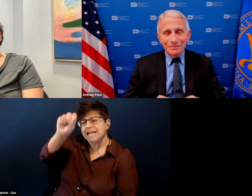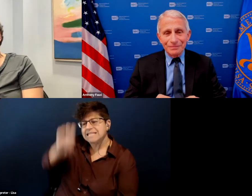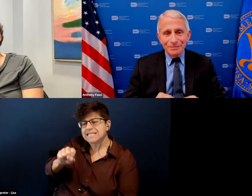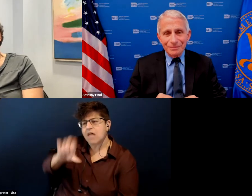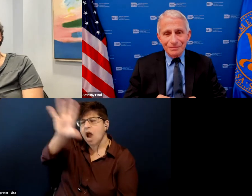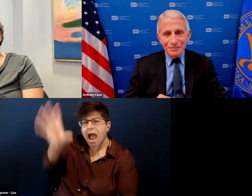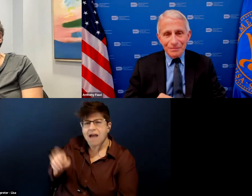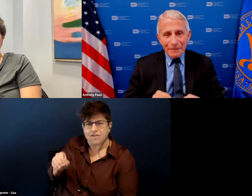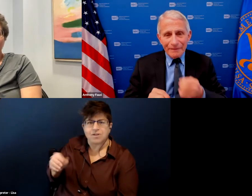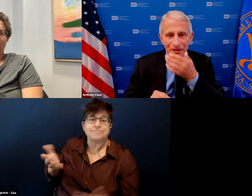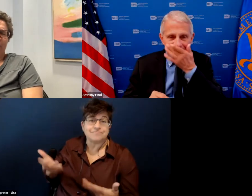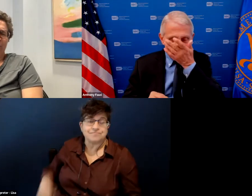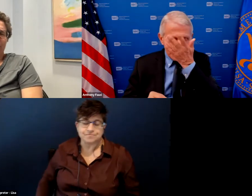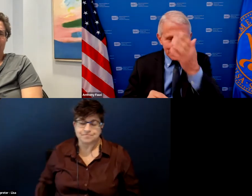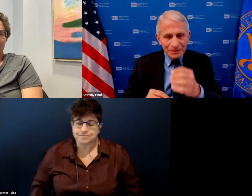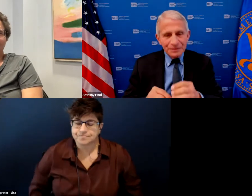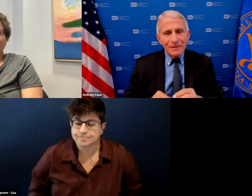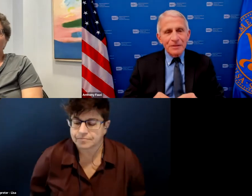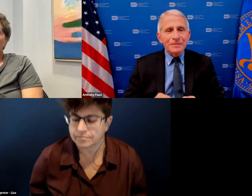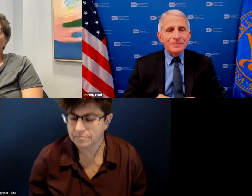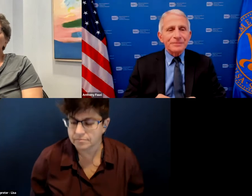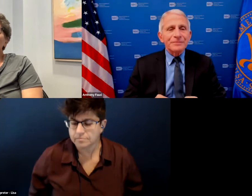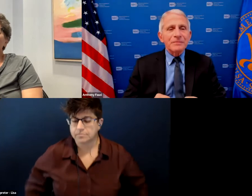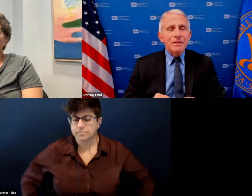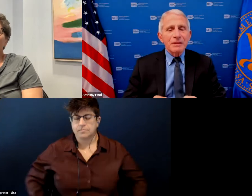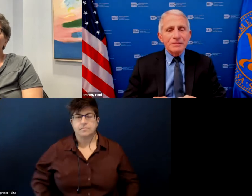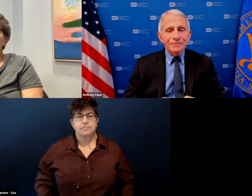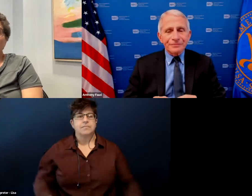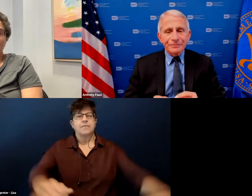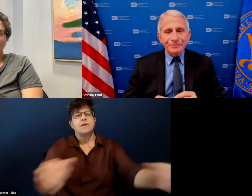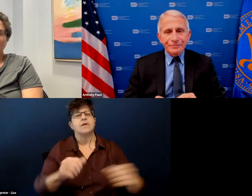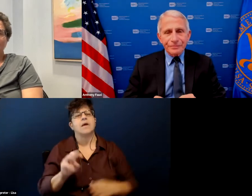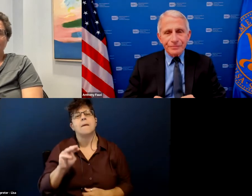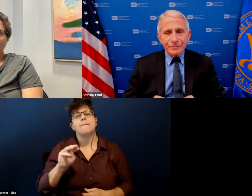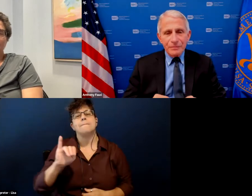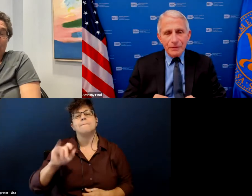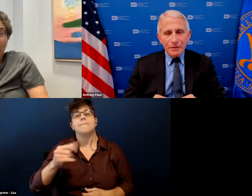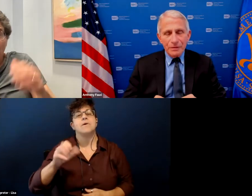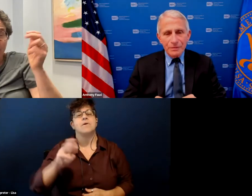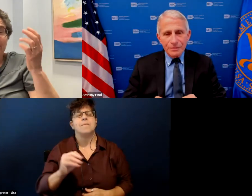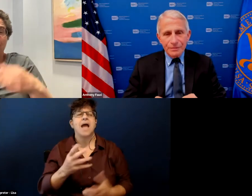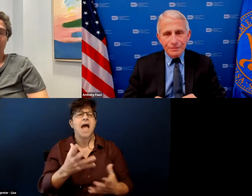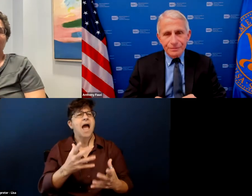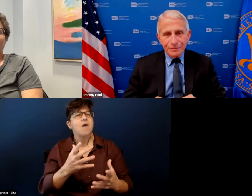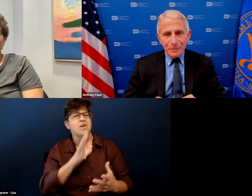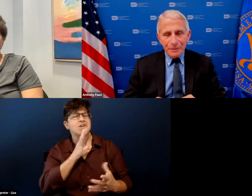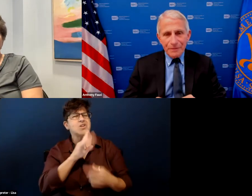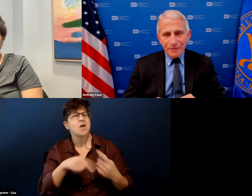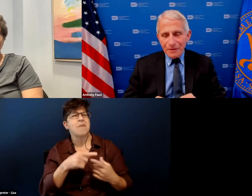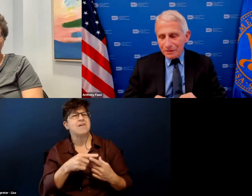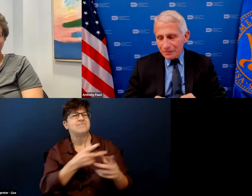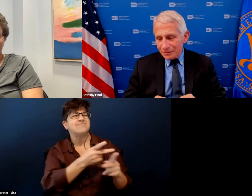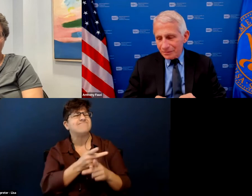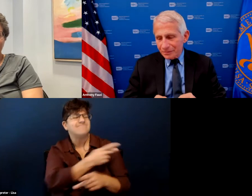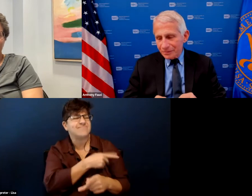to um talk a little bit about taking care of patients um as somebody growing up in science uh